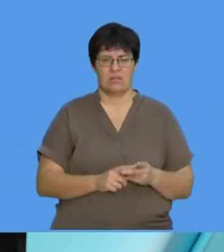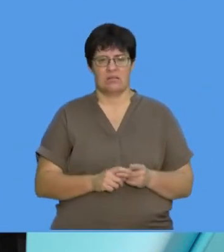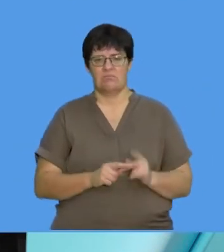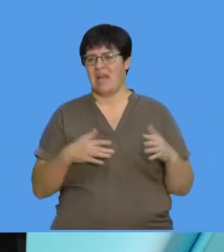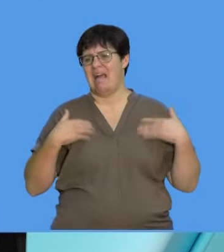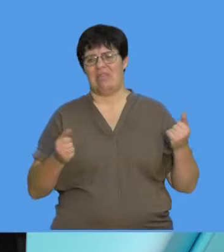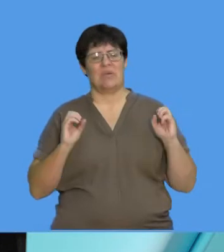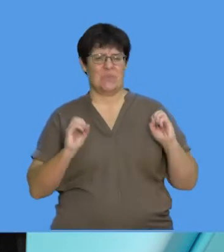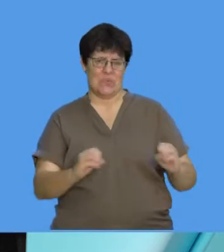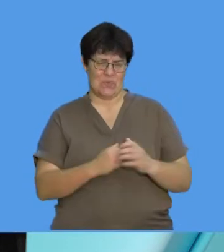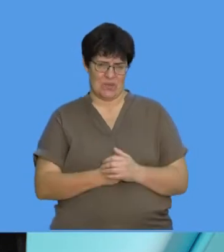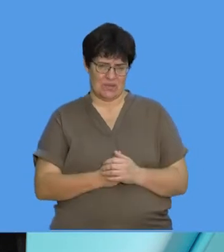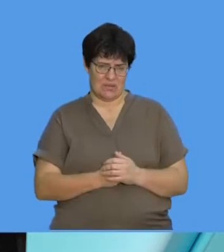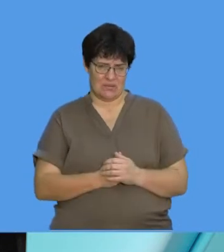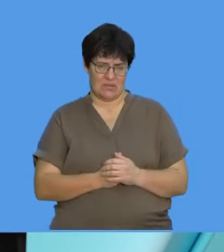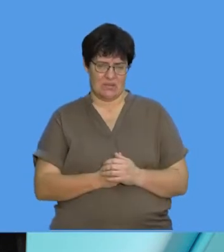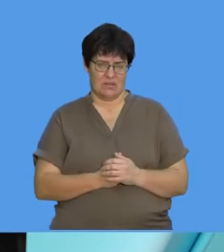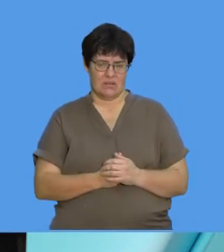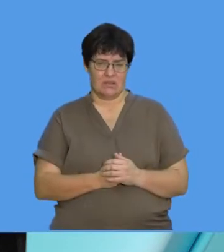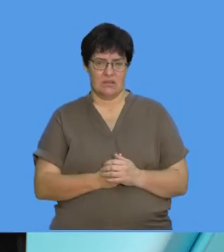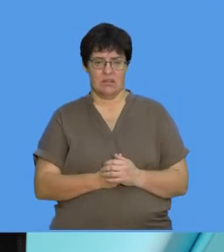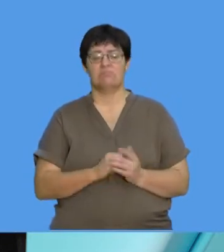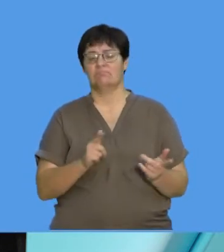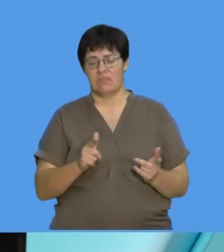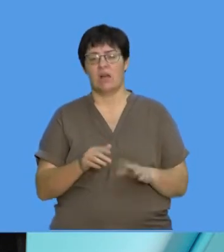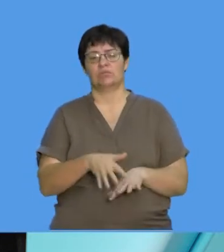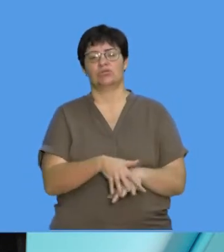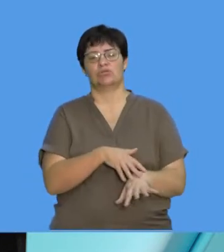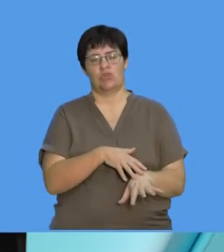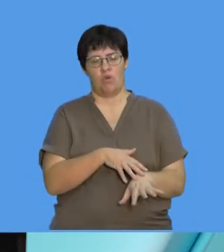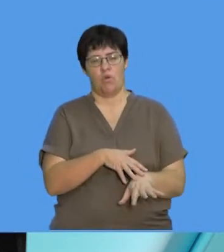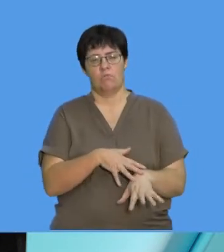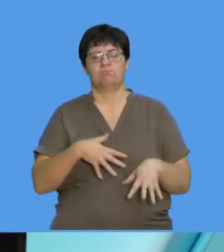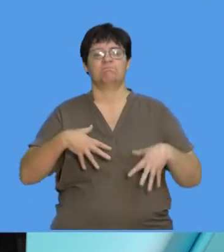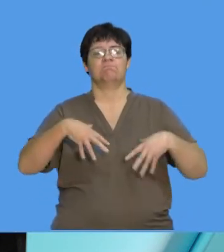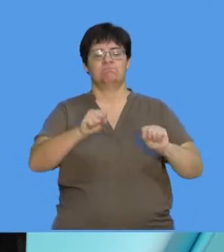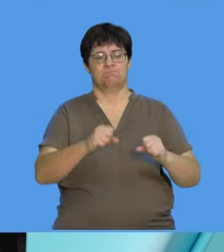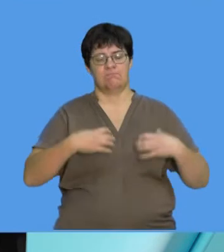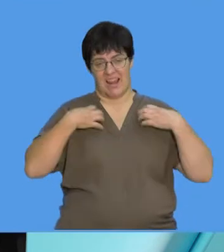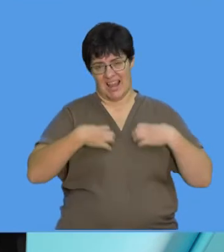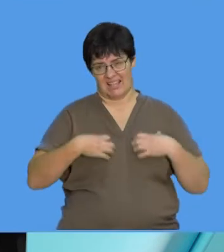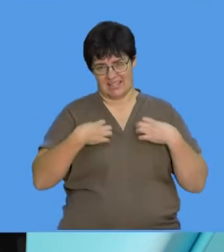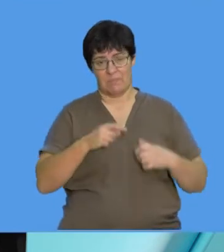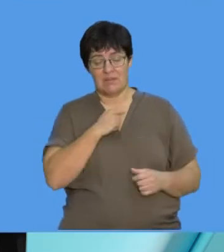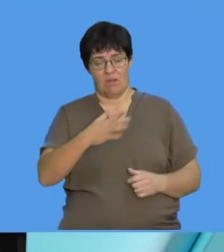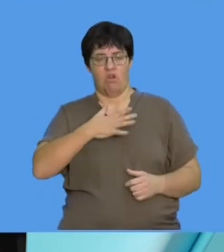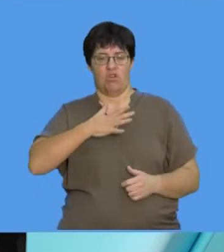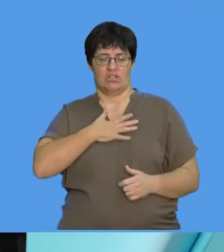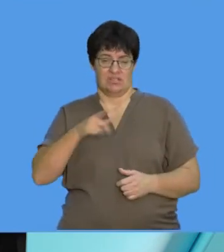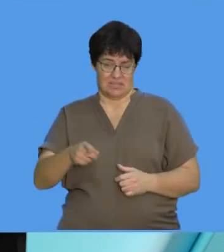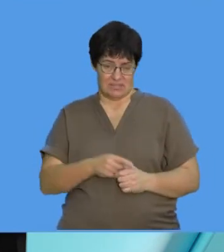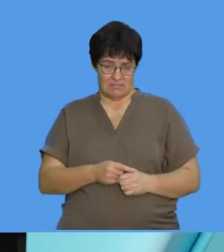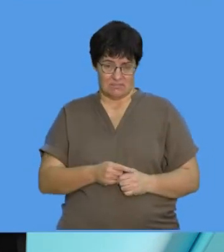You're not healthy. You're not healthy. And the bacteria is slowly starting to take over your lungs, which are your oxygen